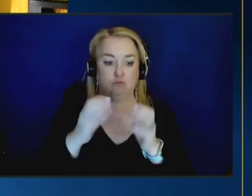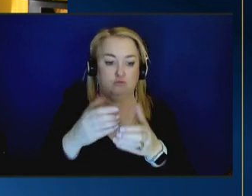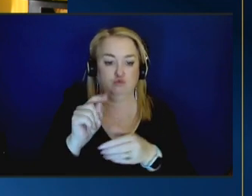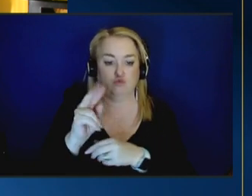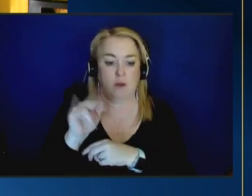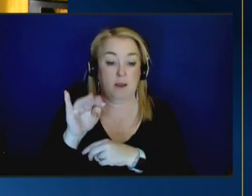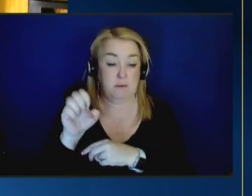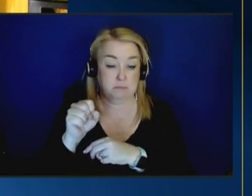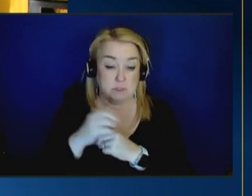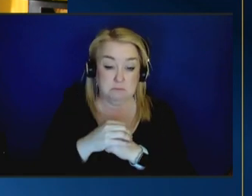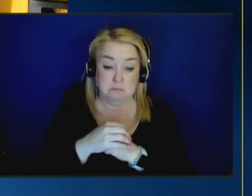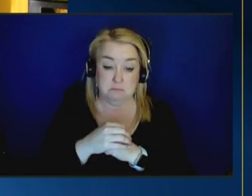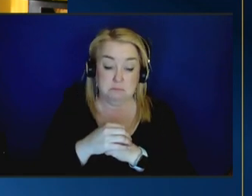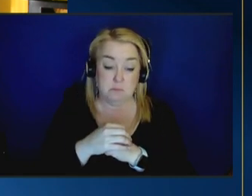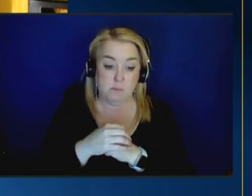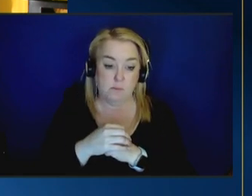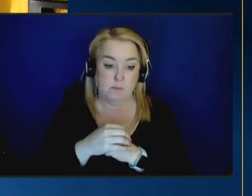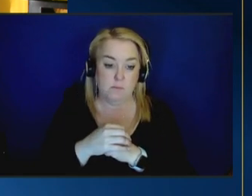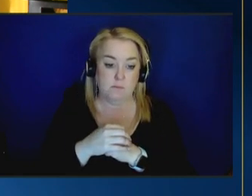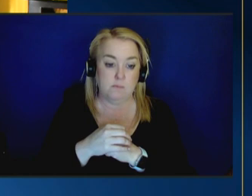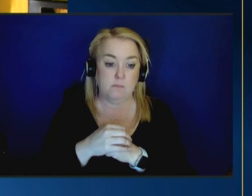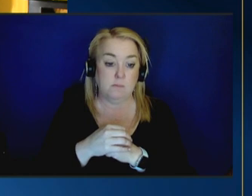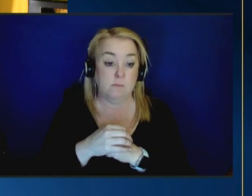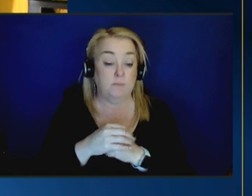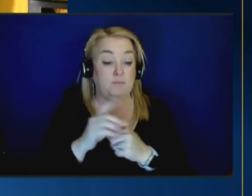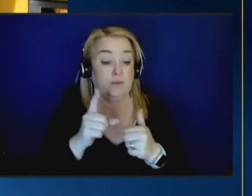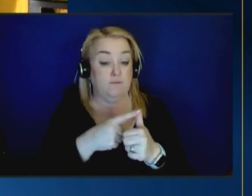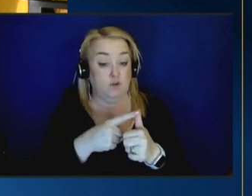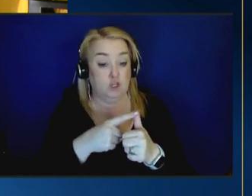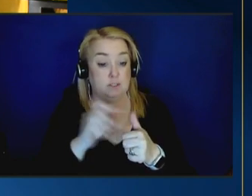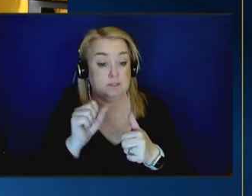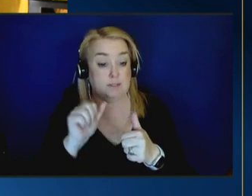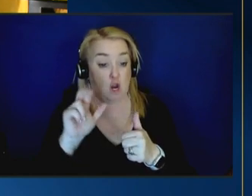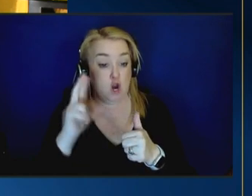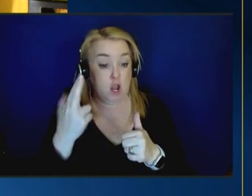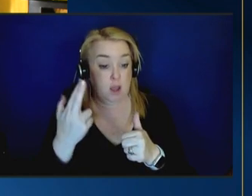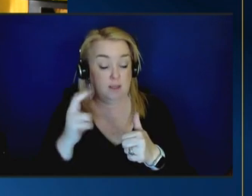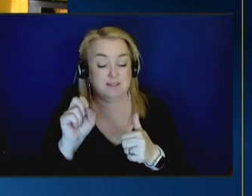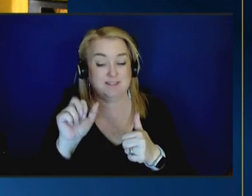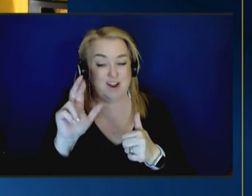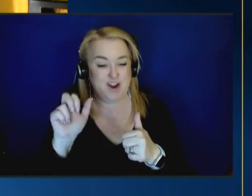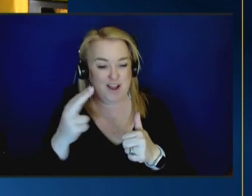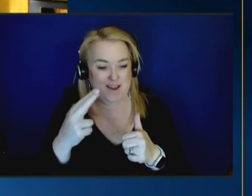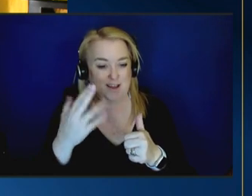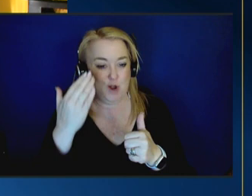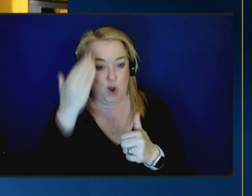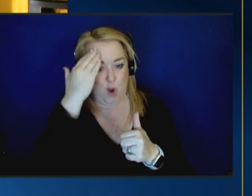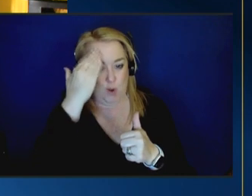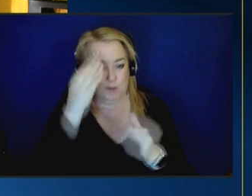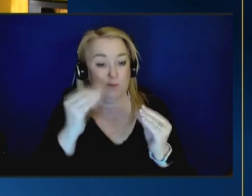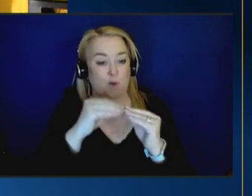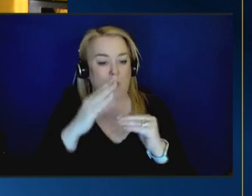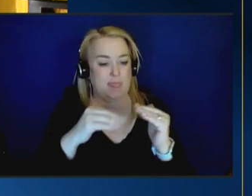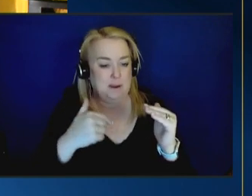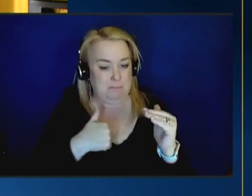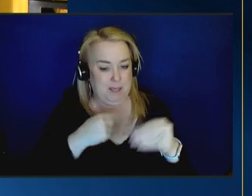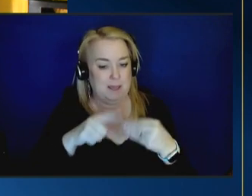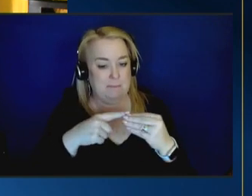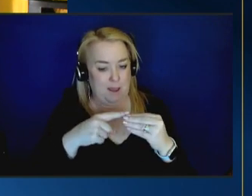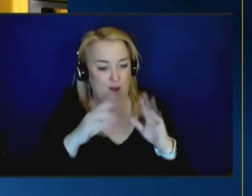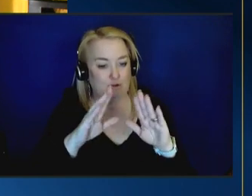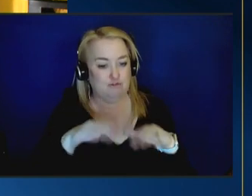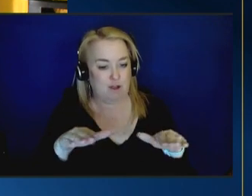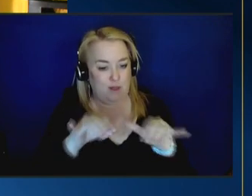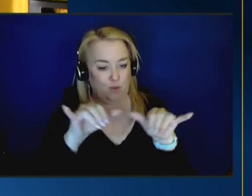thank you well first of all let say sarah is much more an authority on uh indian child welfare than i am so uh i really respect uh